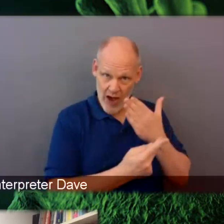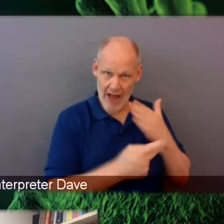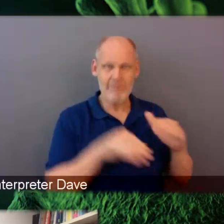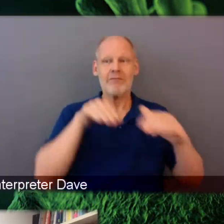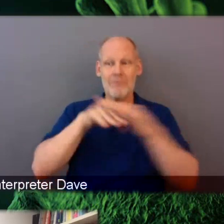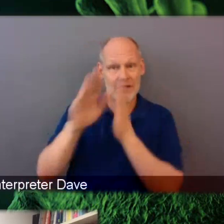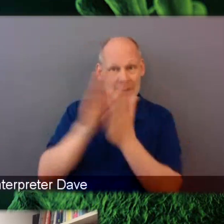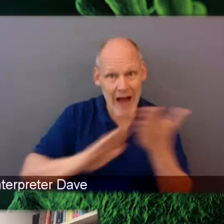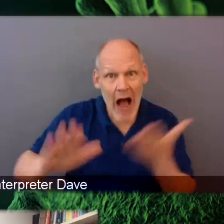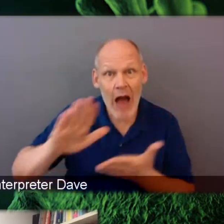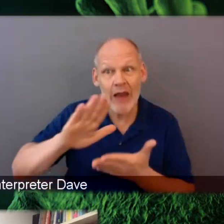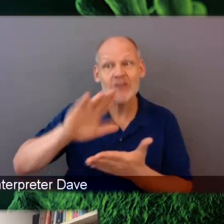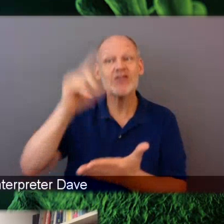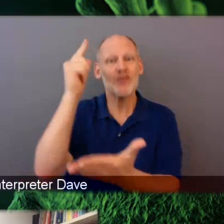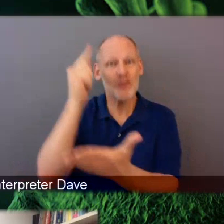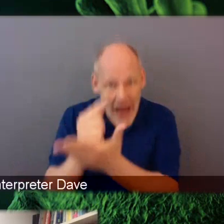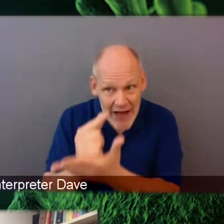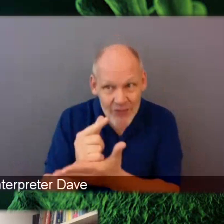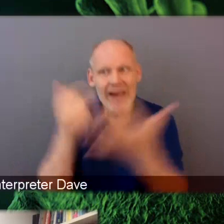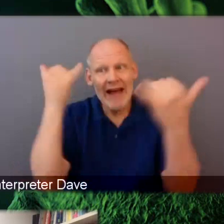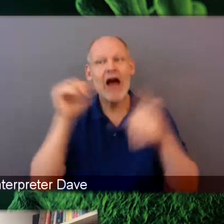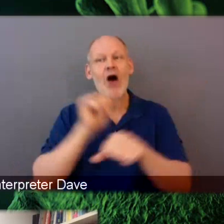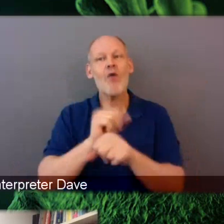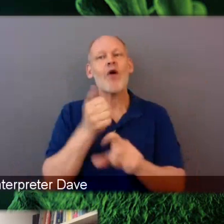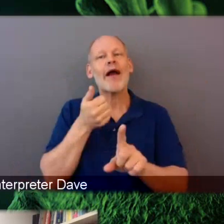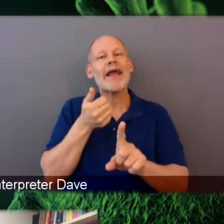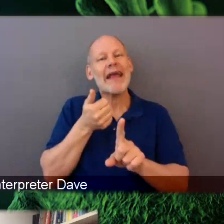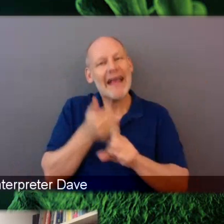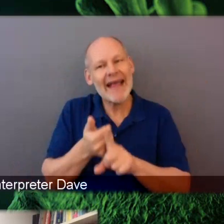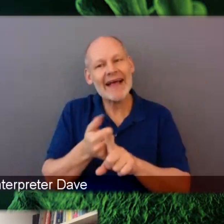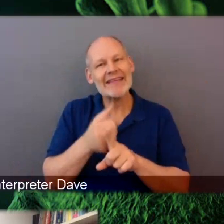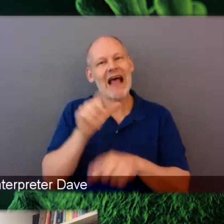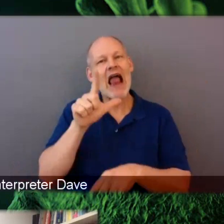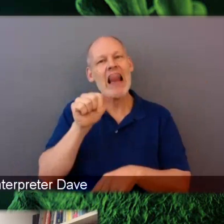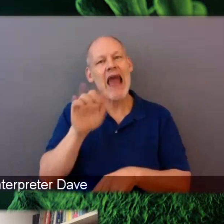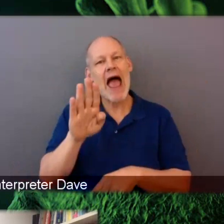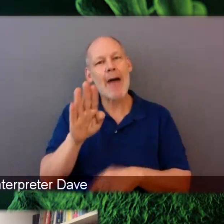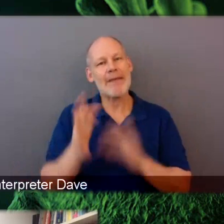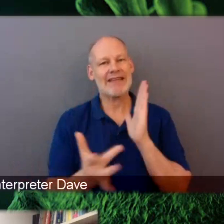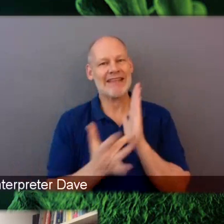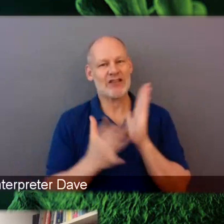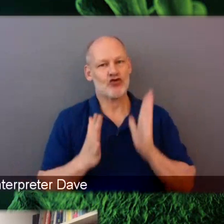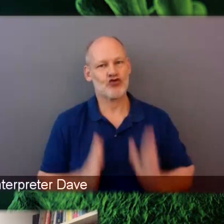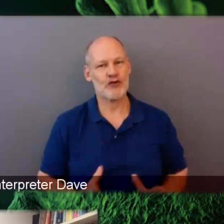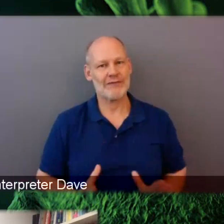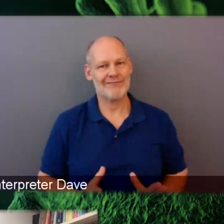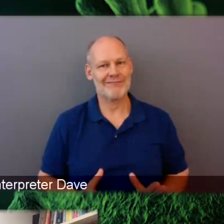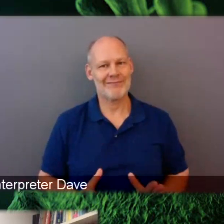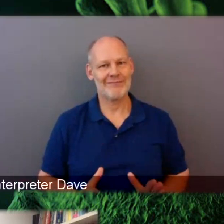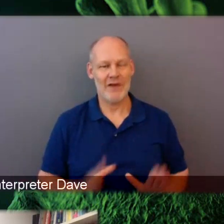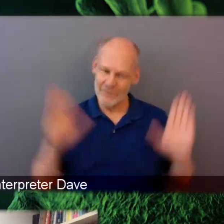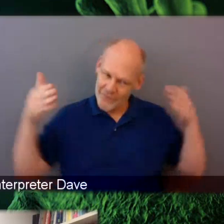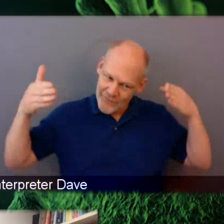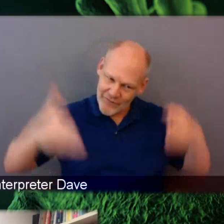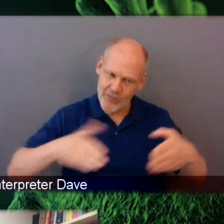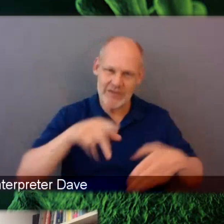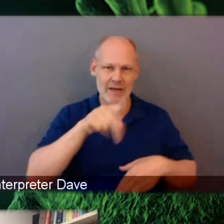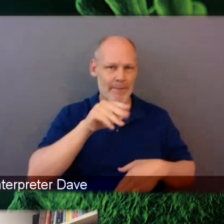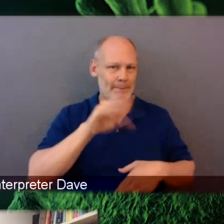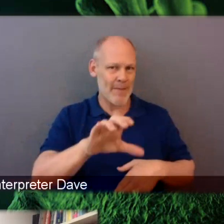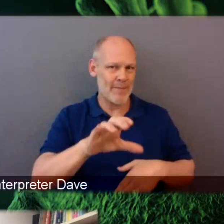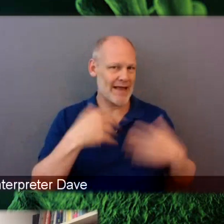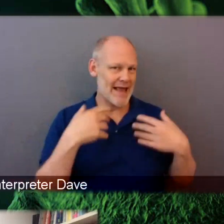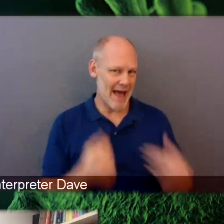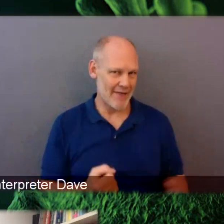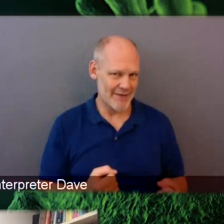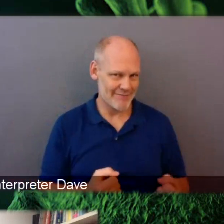and wants to work in public health. And there are many more stories like that that we don't have time for. But I want to highlight that we had a wonderful recent